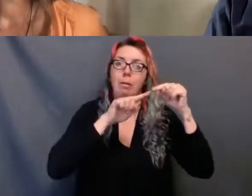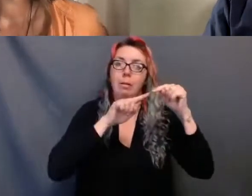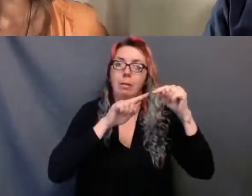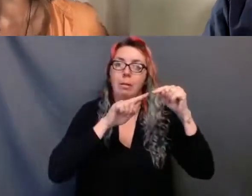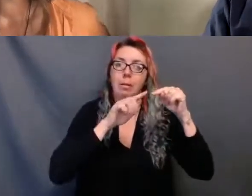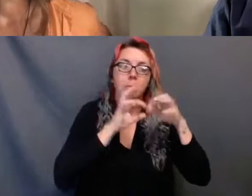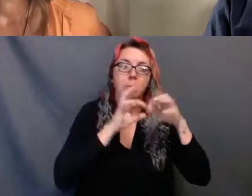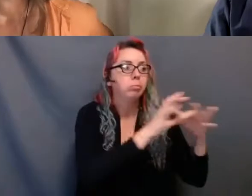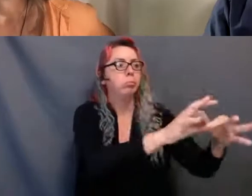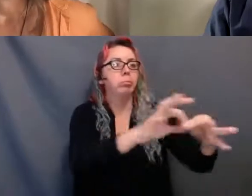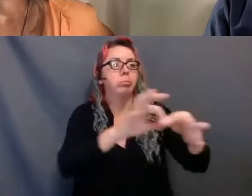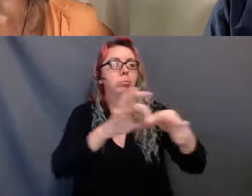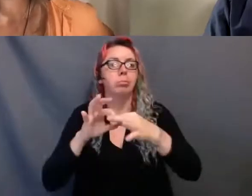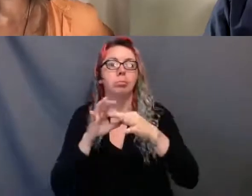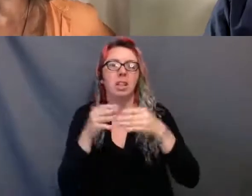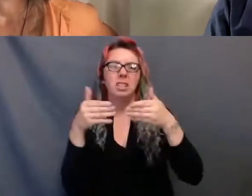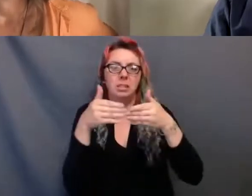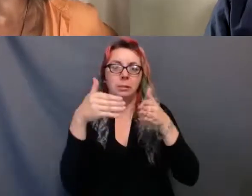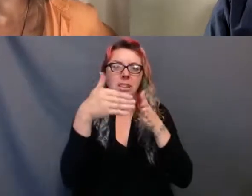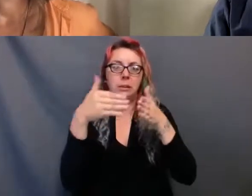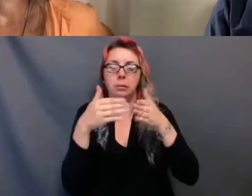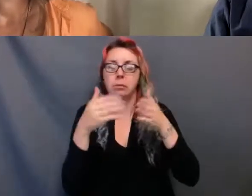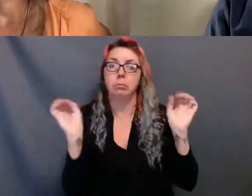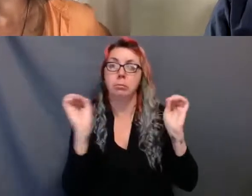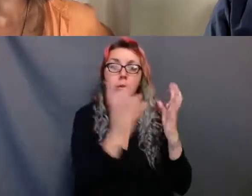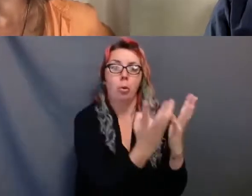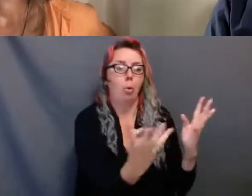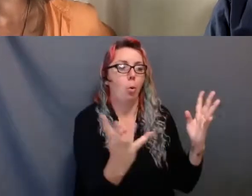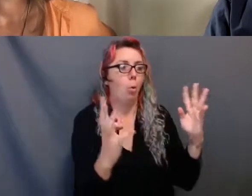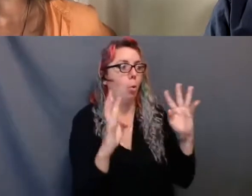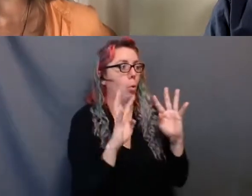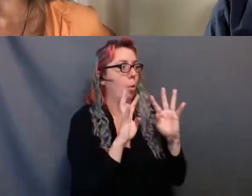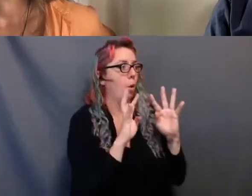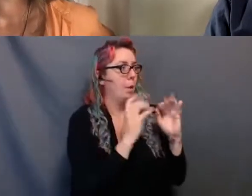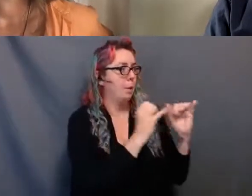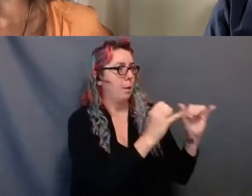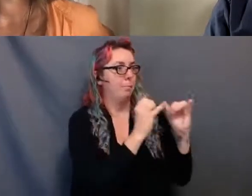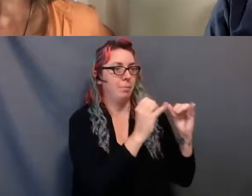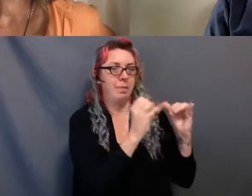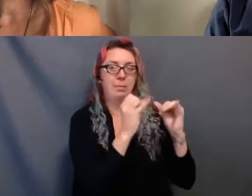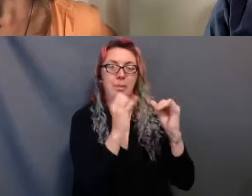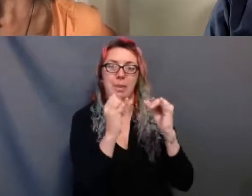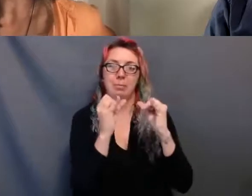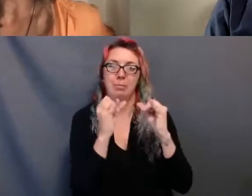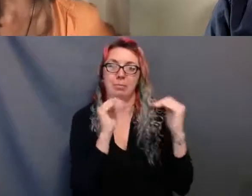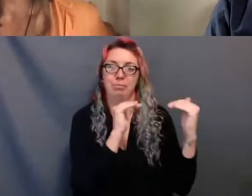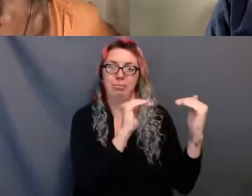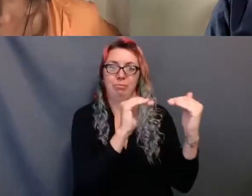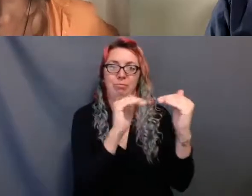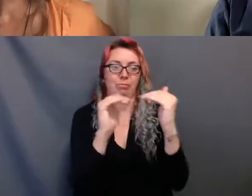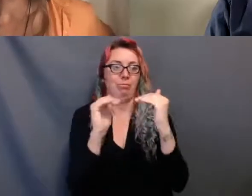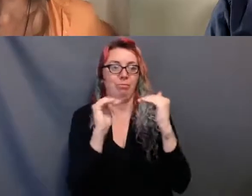the directions meet. In a circle, we are equals. Where no one point